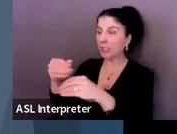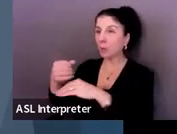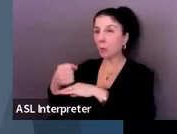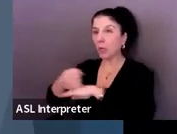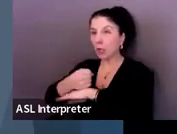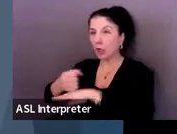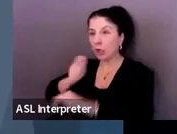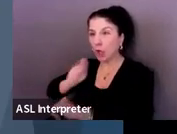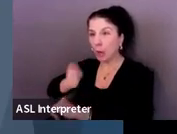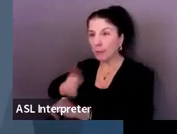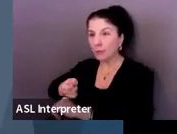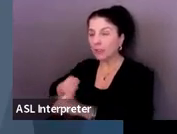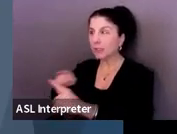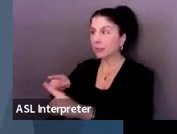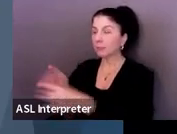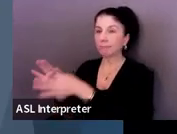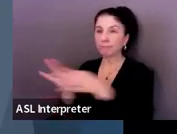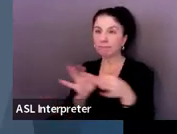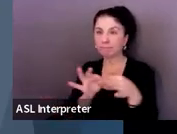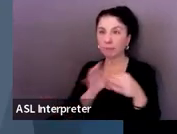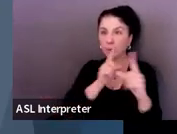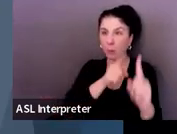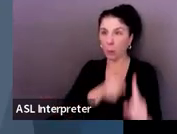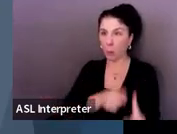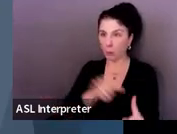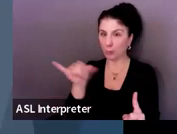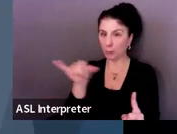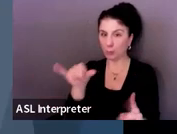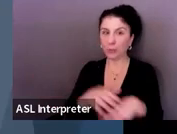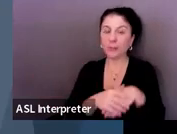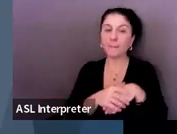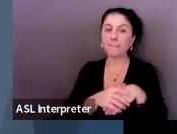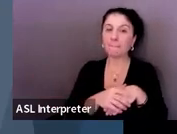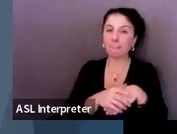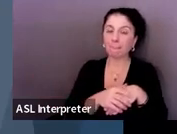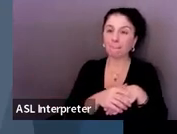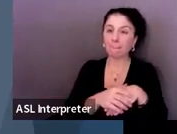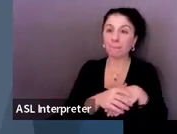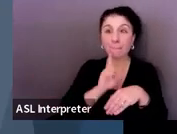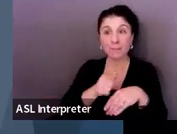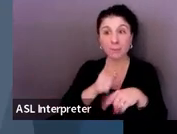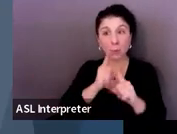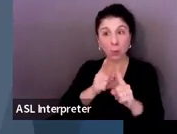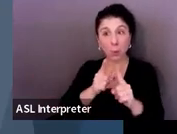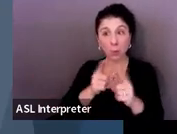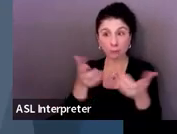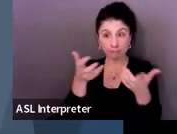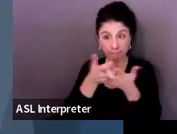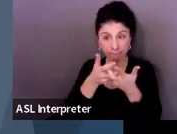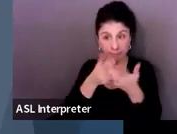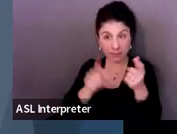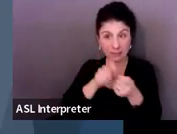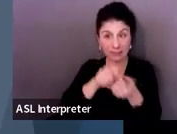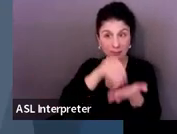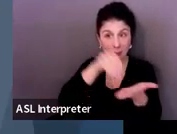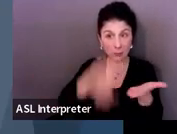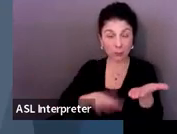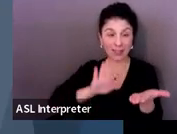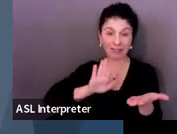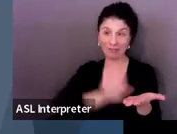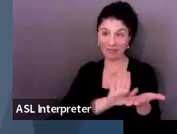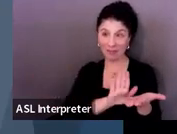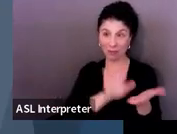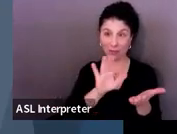And some points on this that make sure that it's tailored to the student and their identified post-secondary goals.